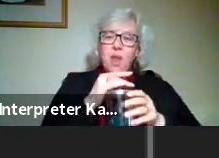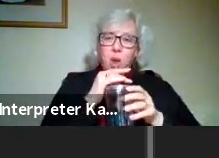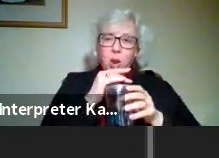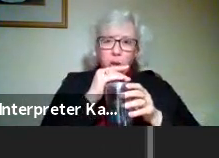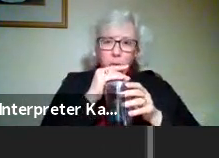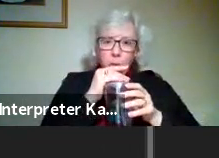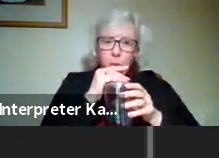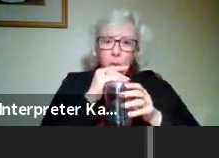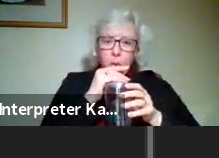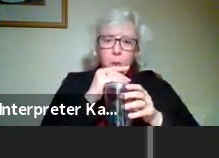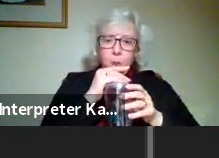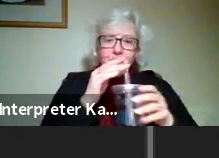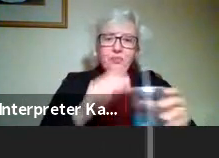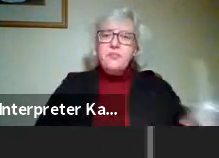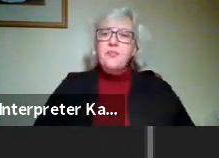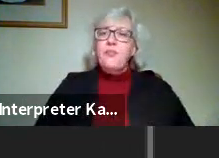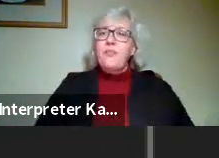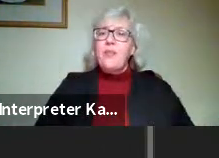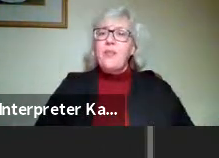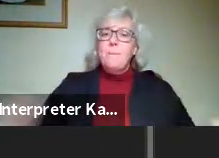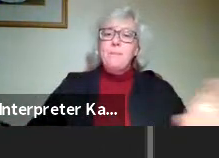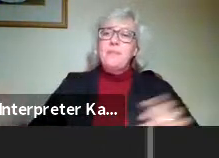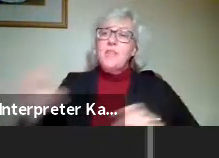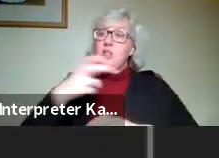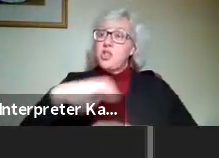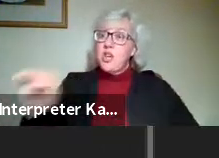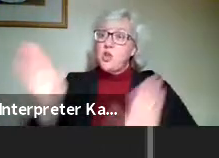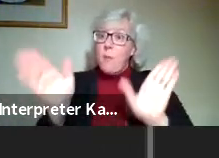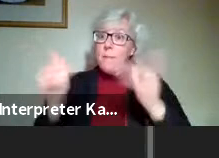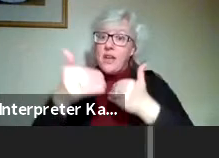All right, let's shift to packaging in 3D.